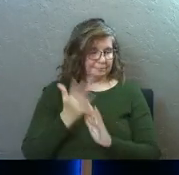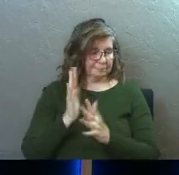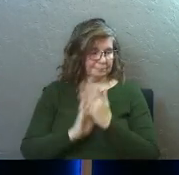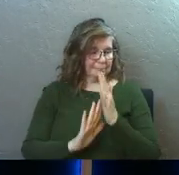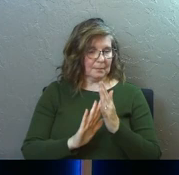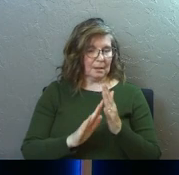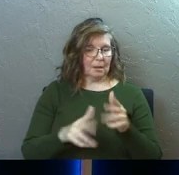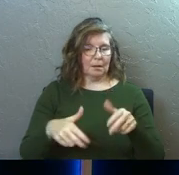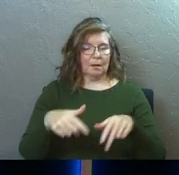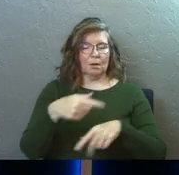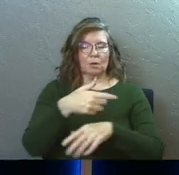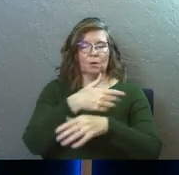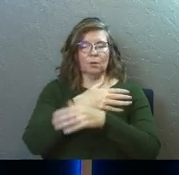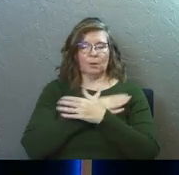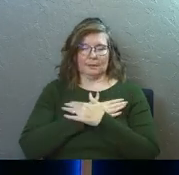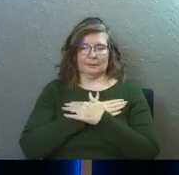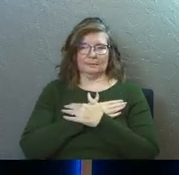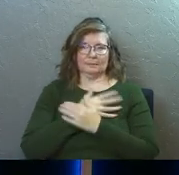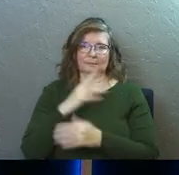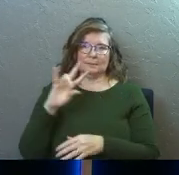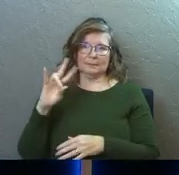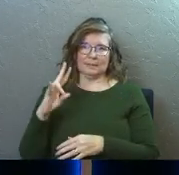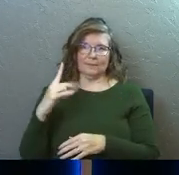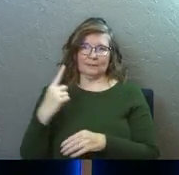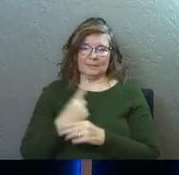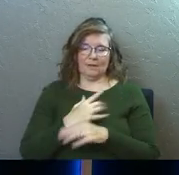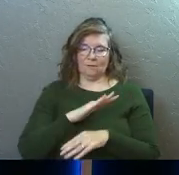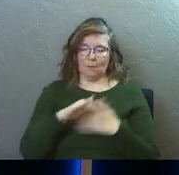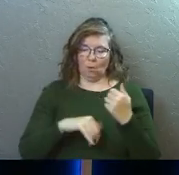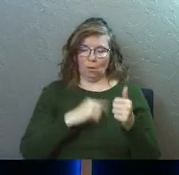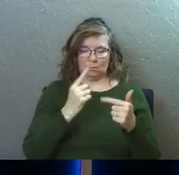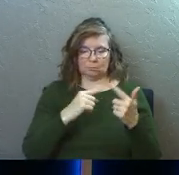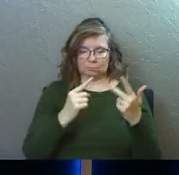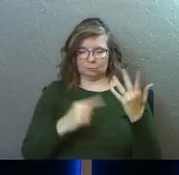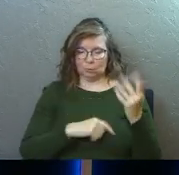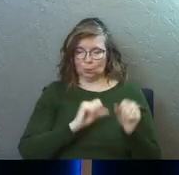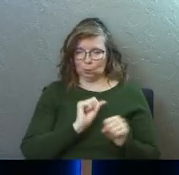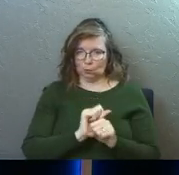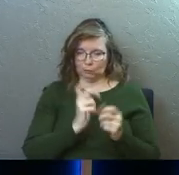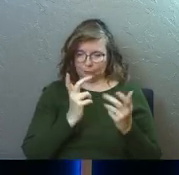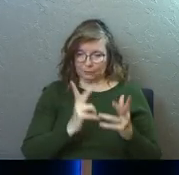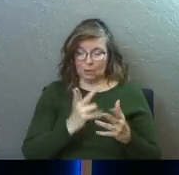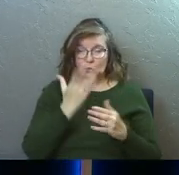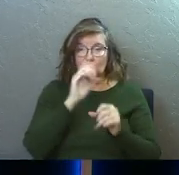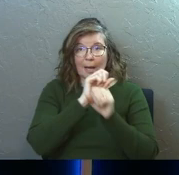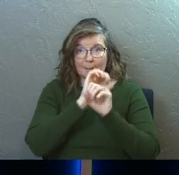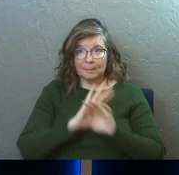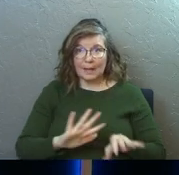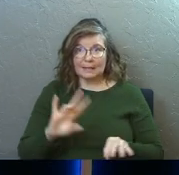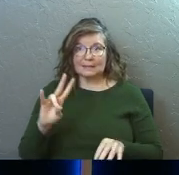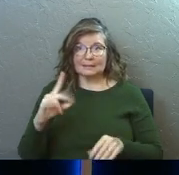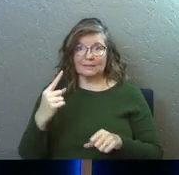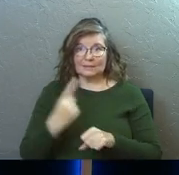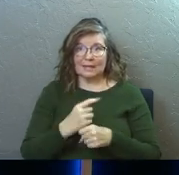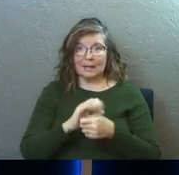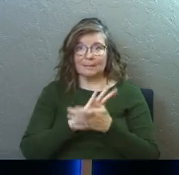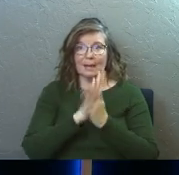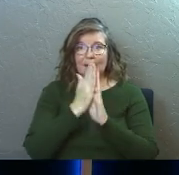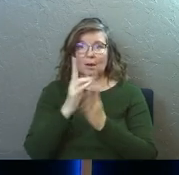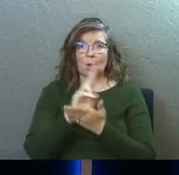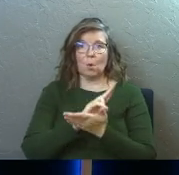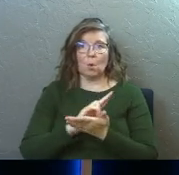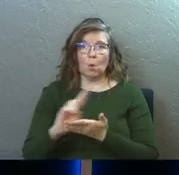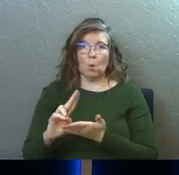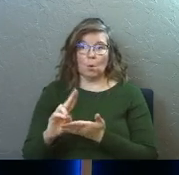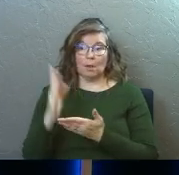and he rested on the seventh day from all his work that he had done. So God blessed the seventh day and made it holy,